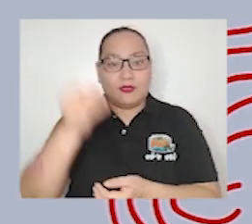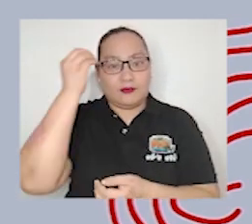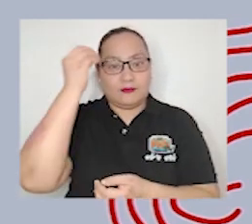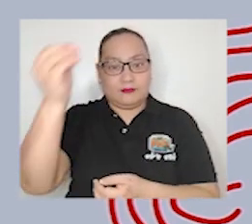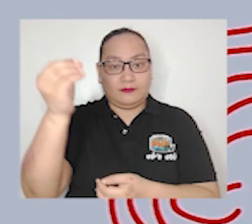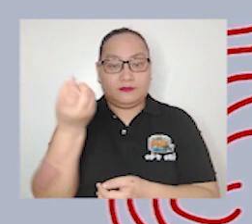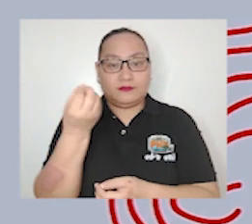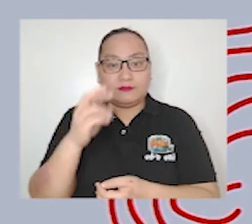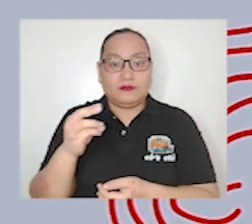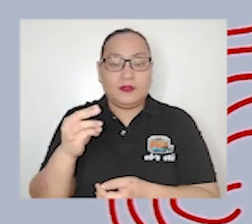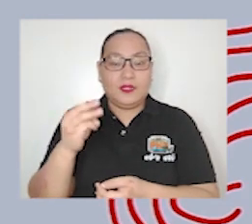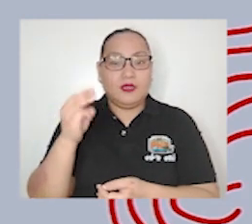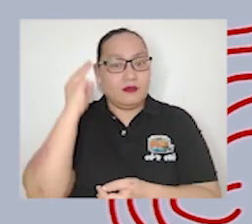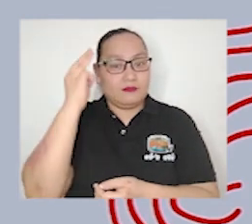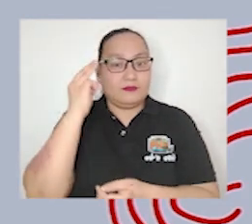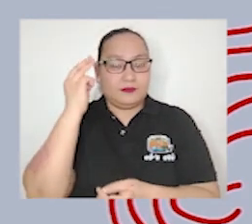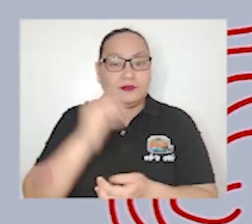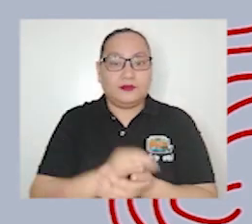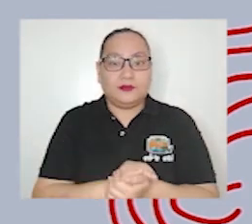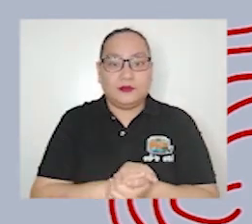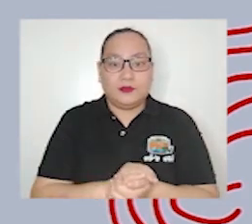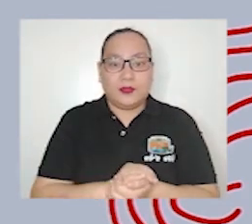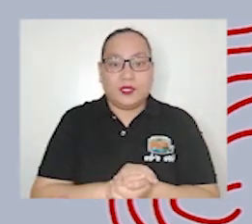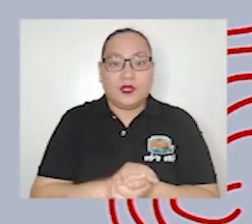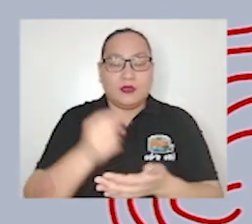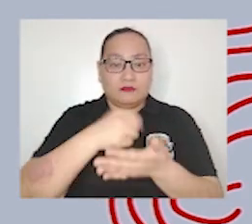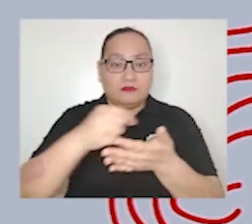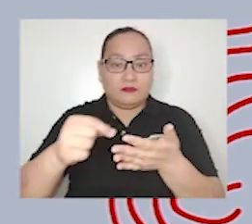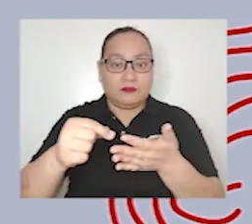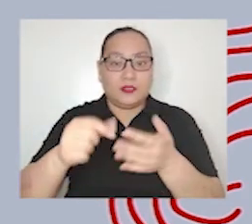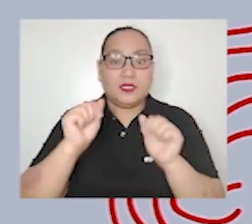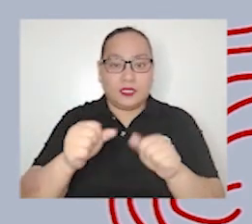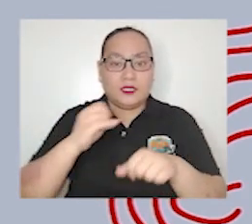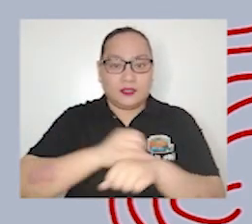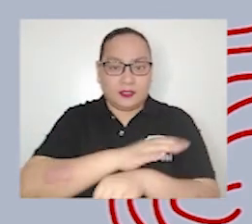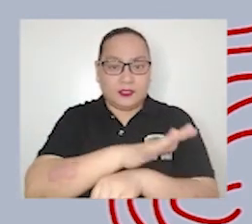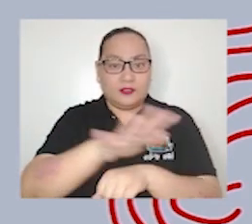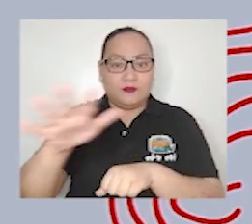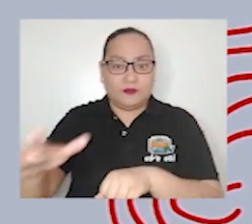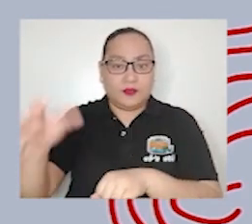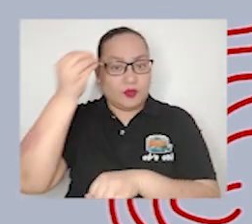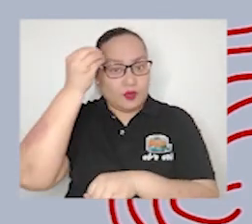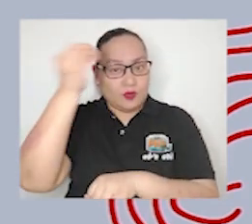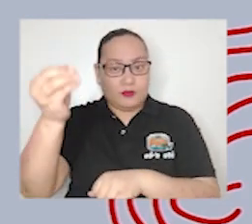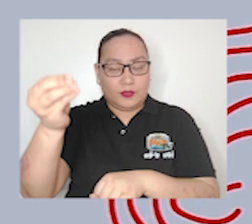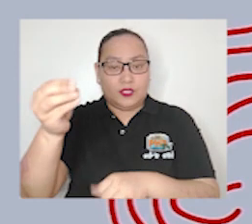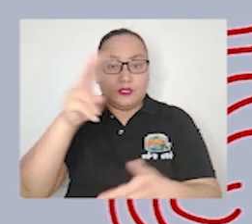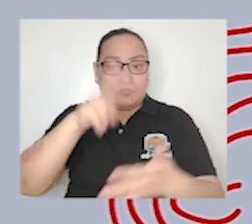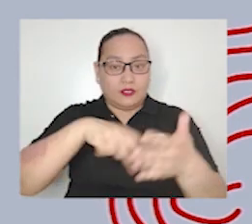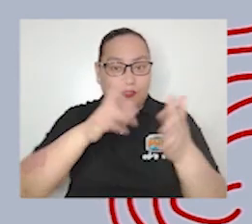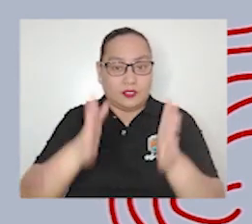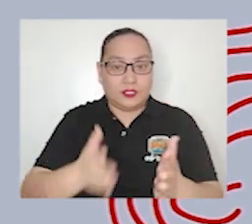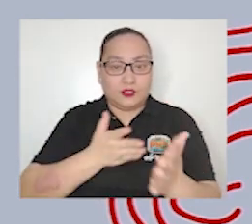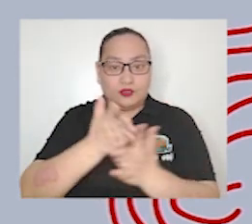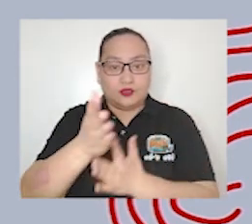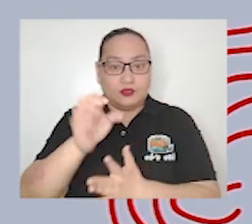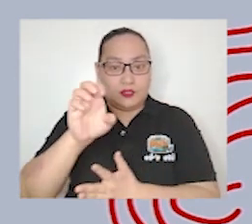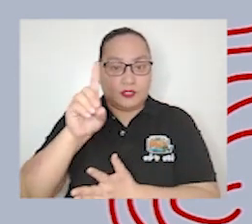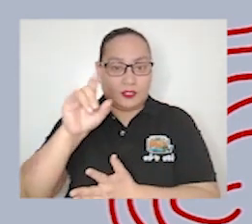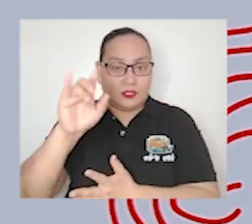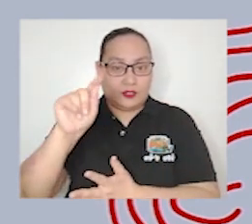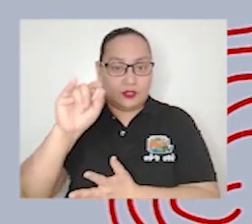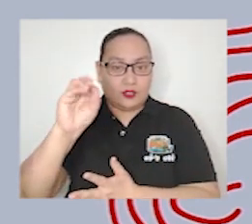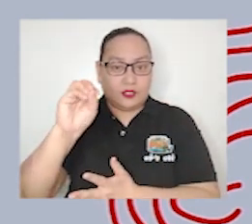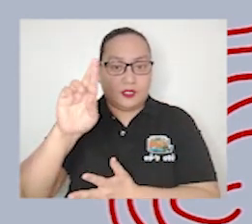journalism can influence the opinion of readers through editorials articles or certain